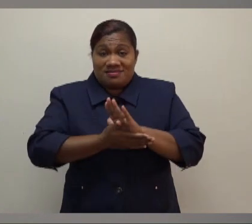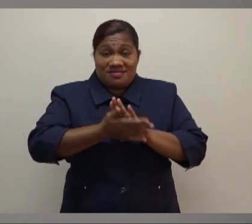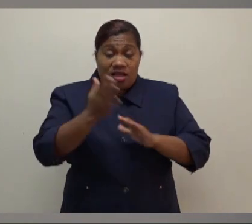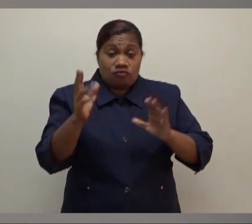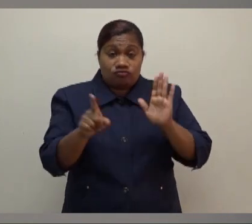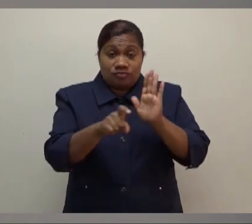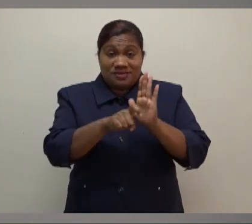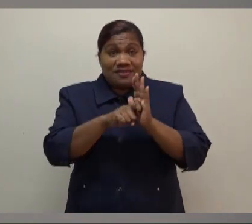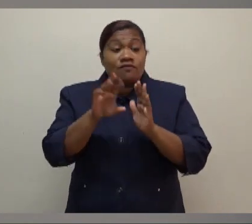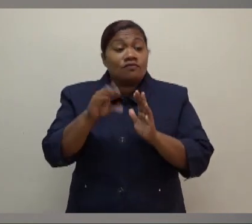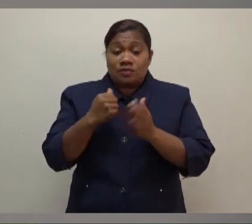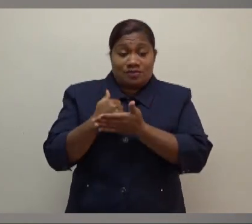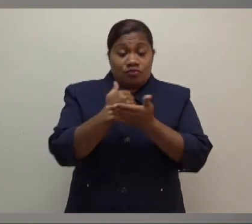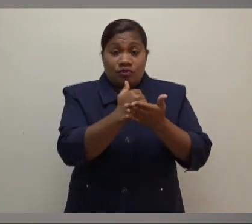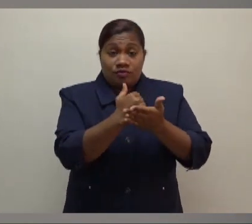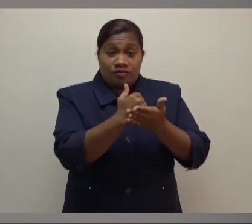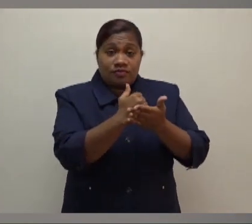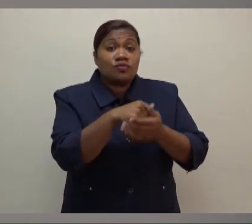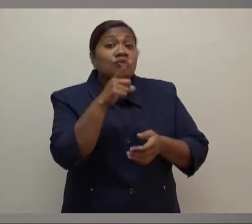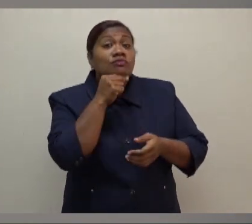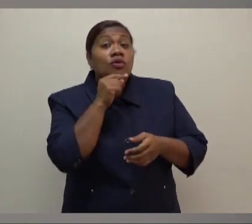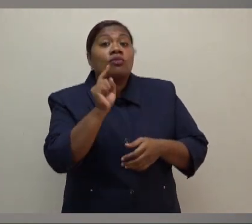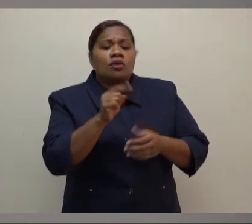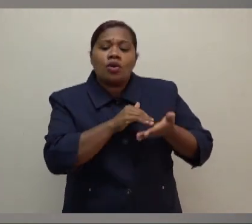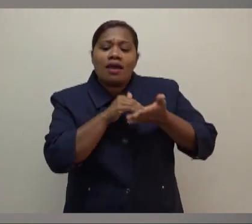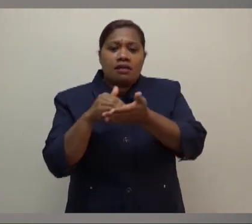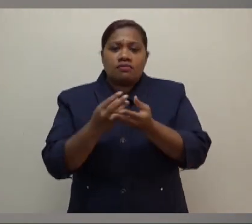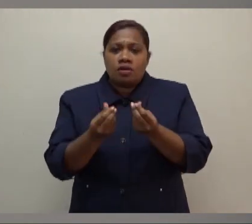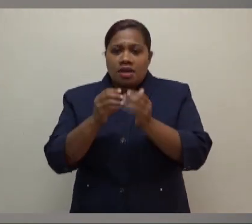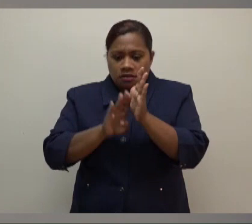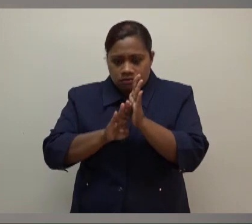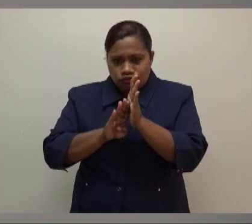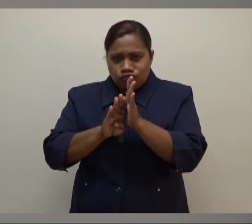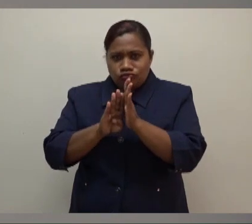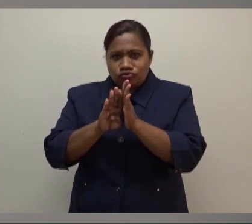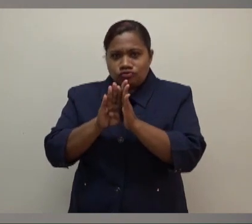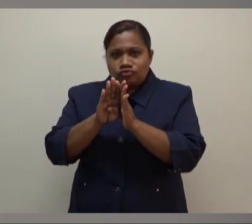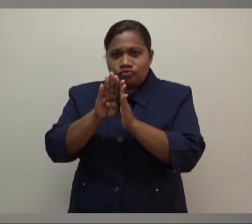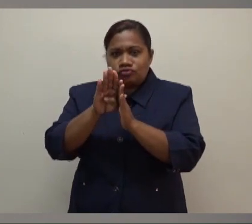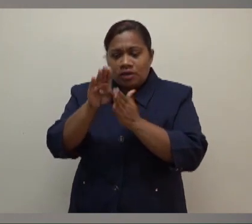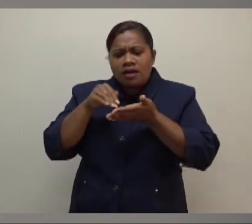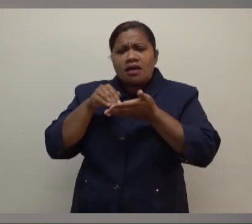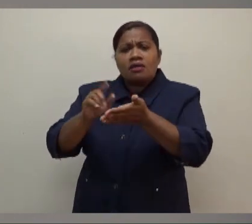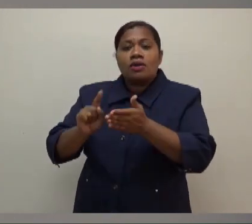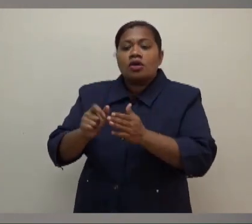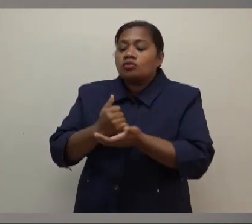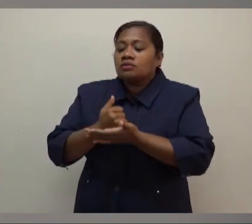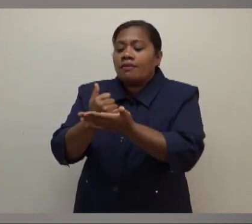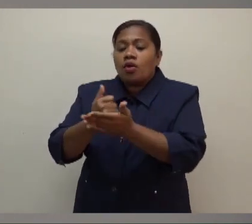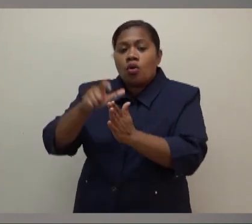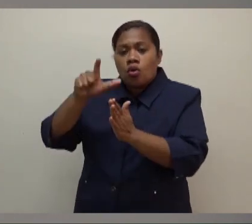government borrowings helped increase liquidity, which has played a key role in supporting a low interest rate